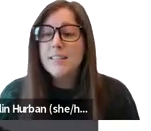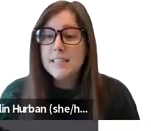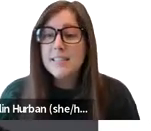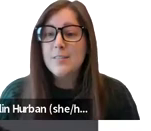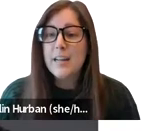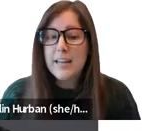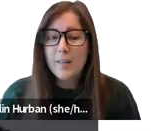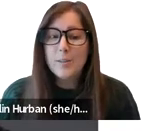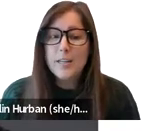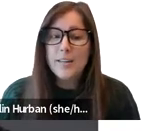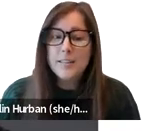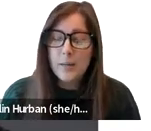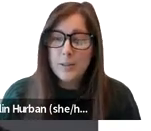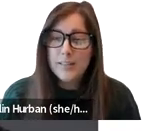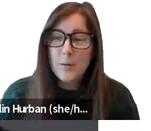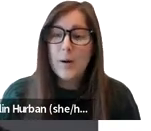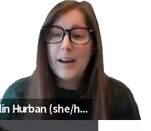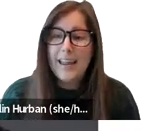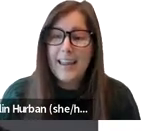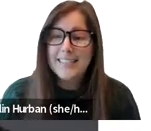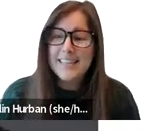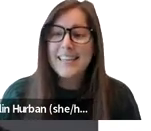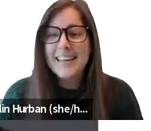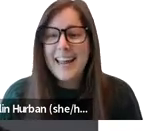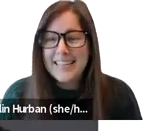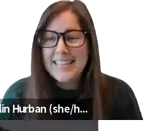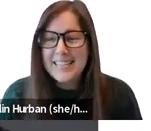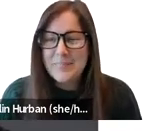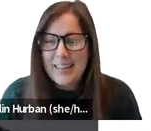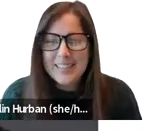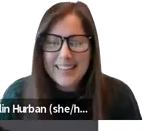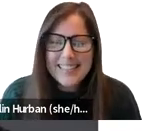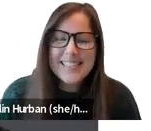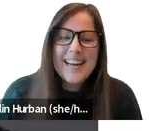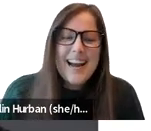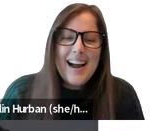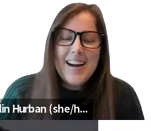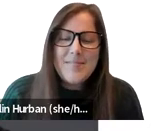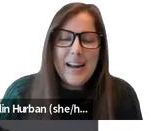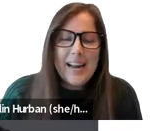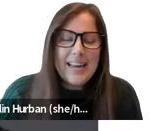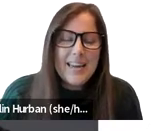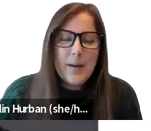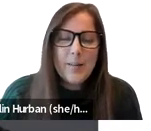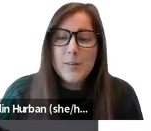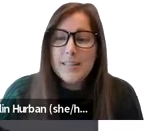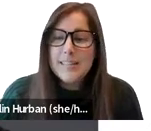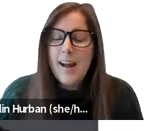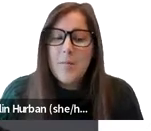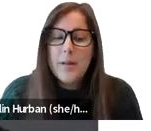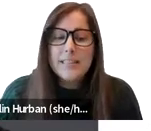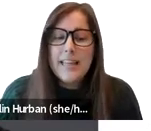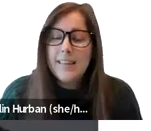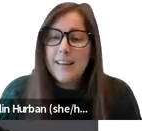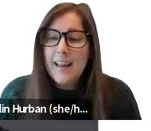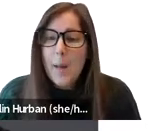assistive technology specialist or AAC, AT specialist. My email address